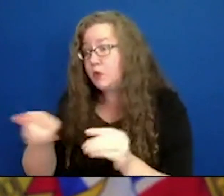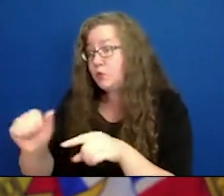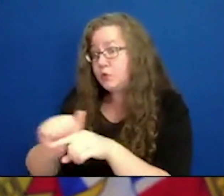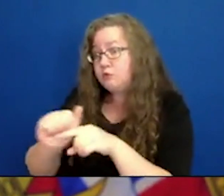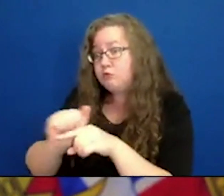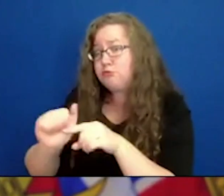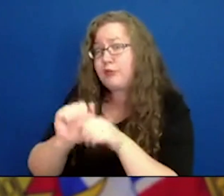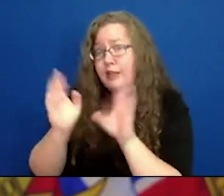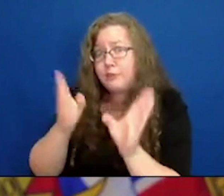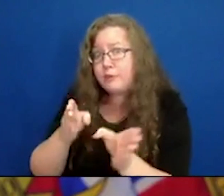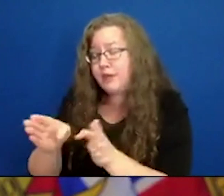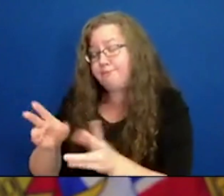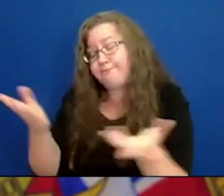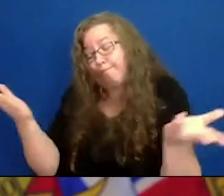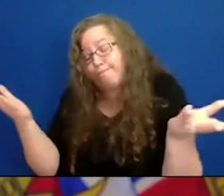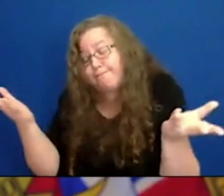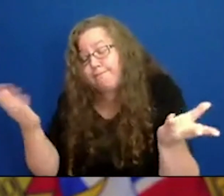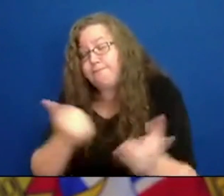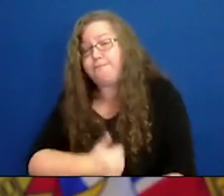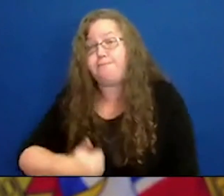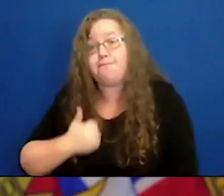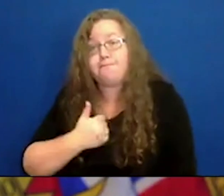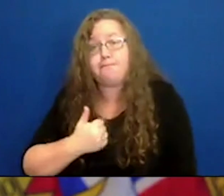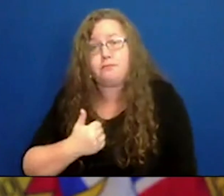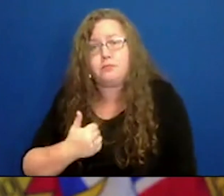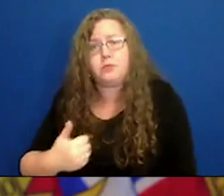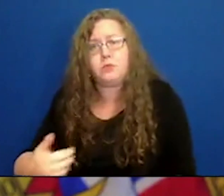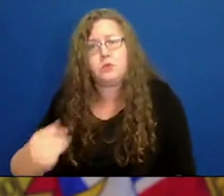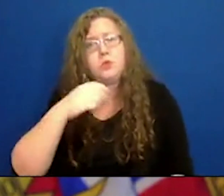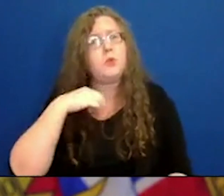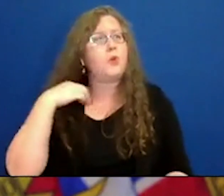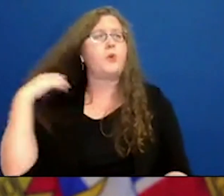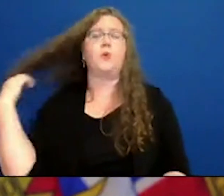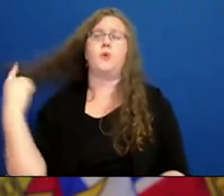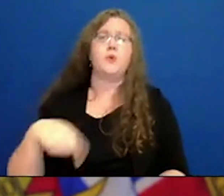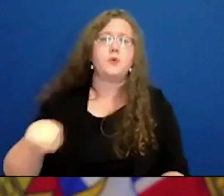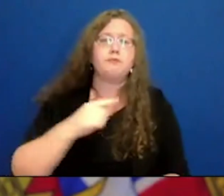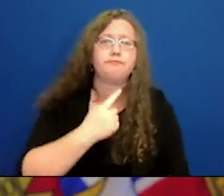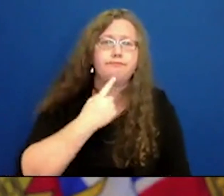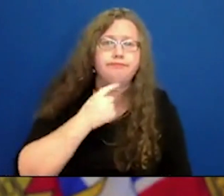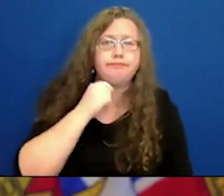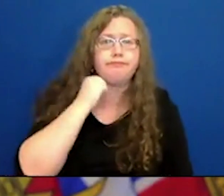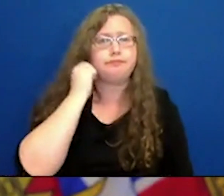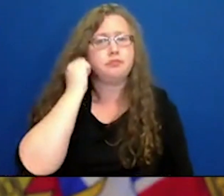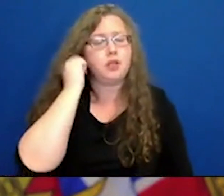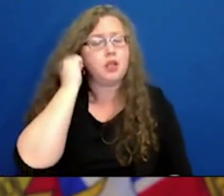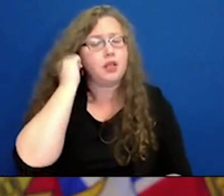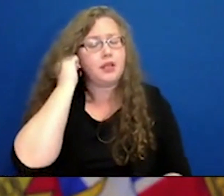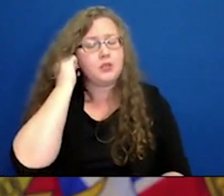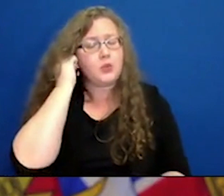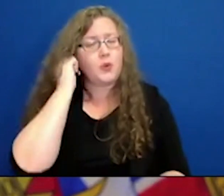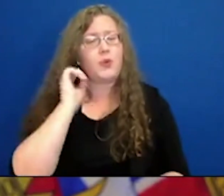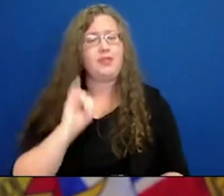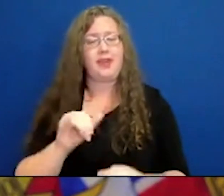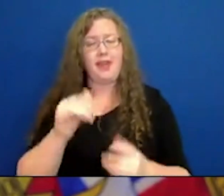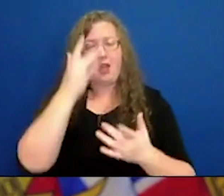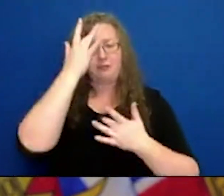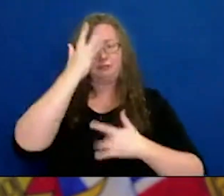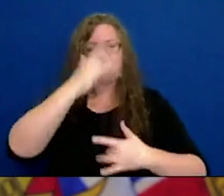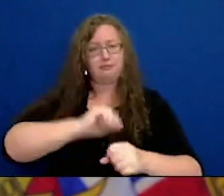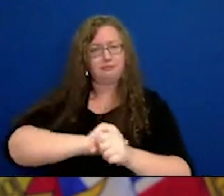And how have we seen transmission specifically related to kids playing the actual games?